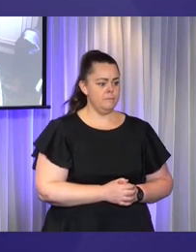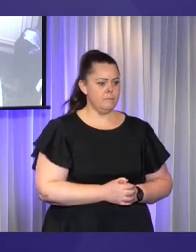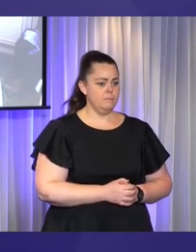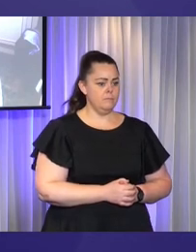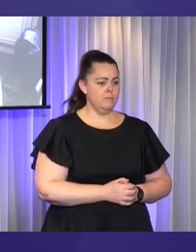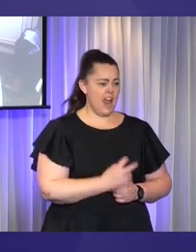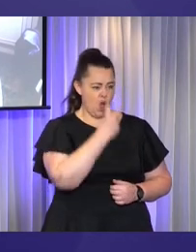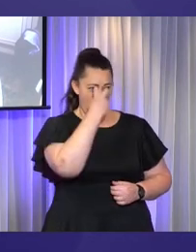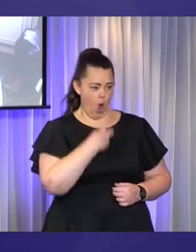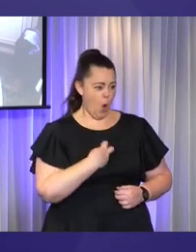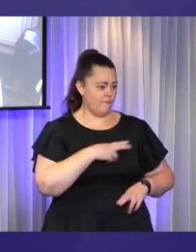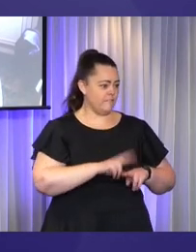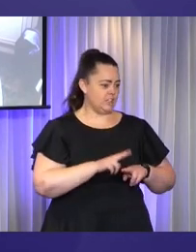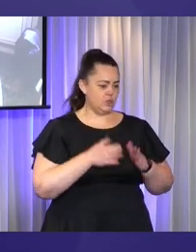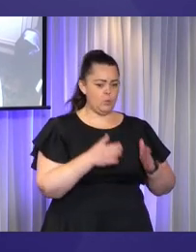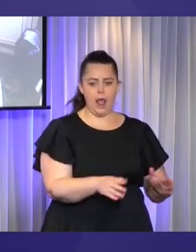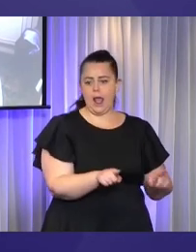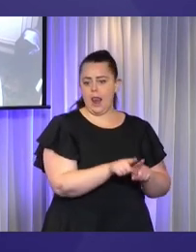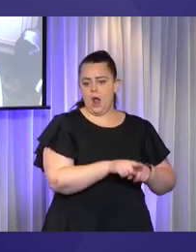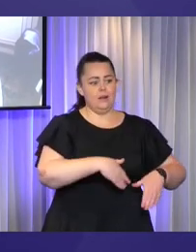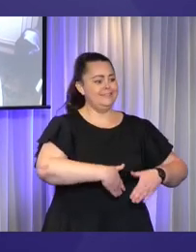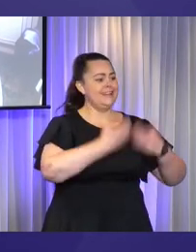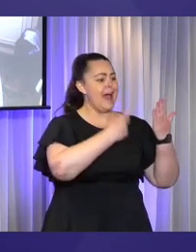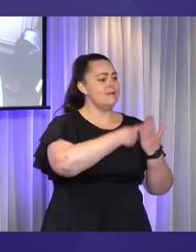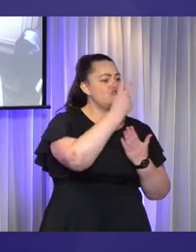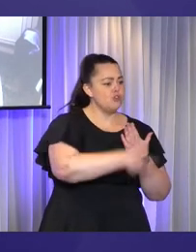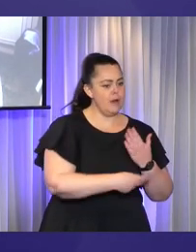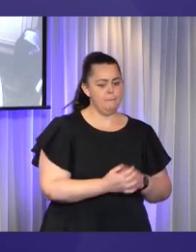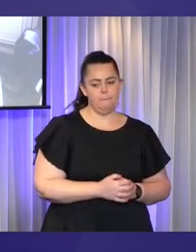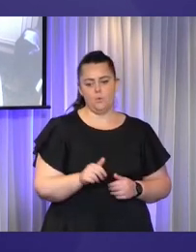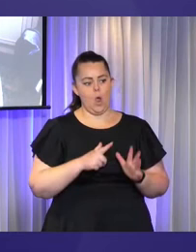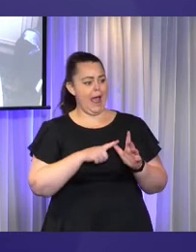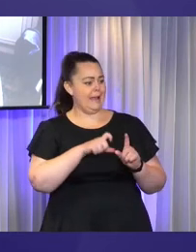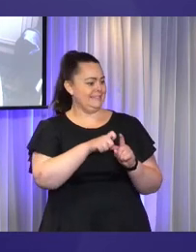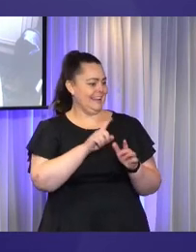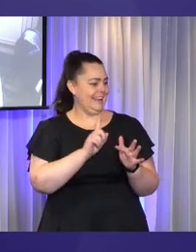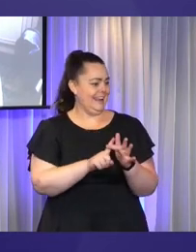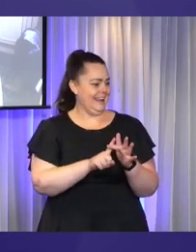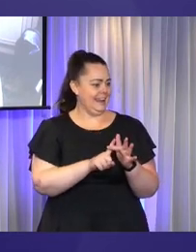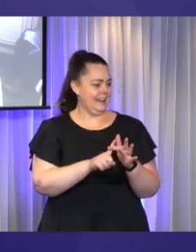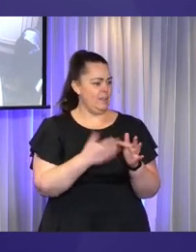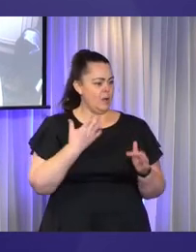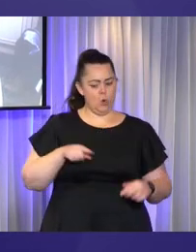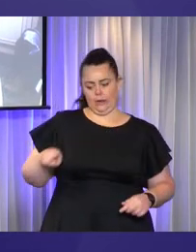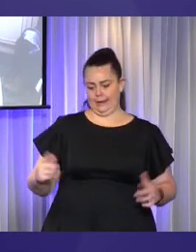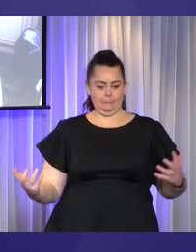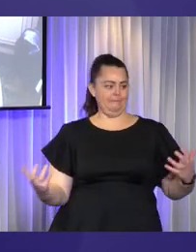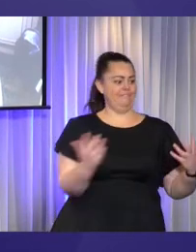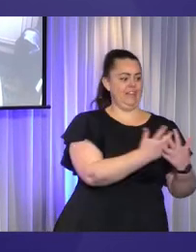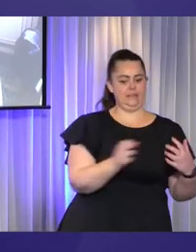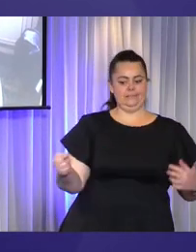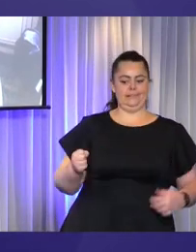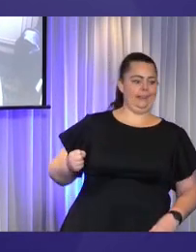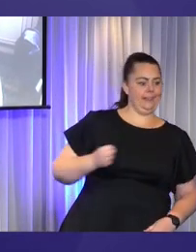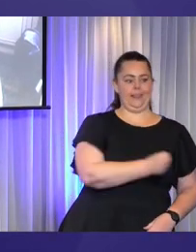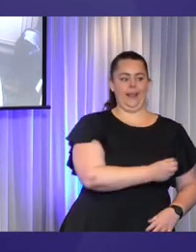to perhaps move into a group home. But my son shows us constantly what he wants. He's social, he likes being out and about,